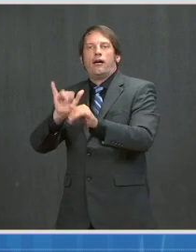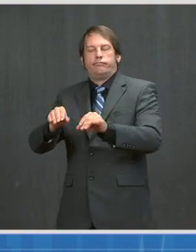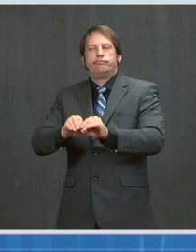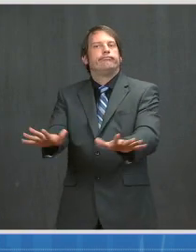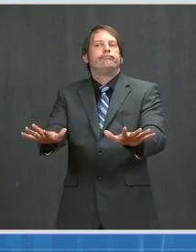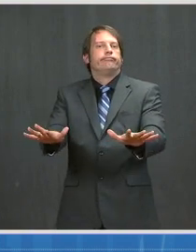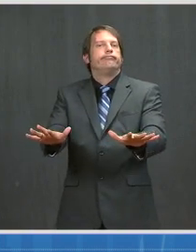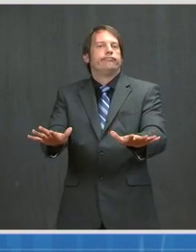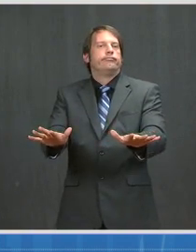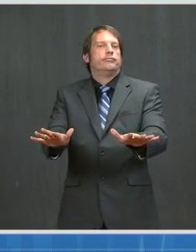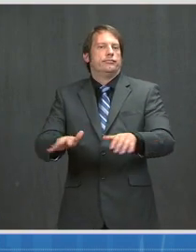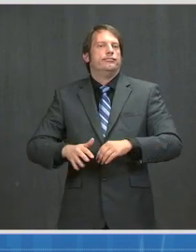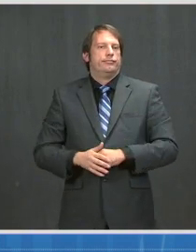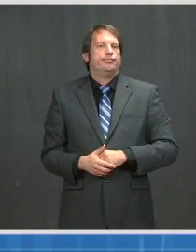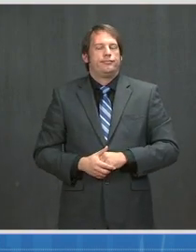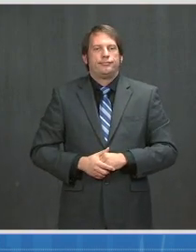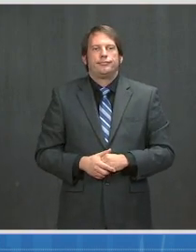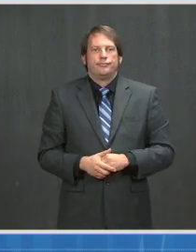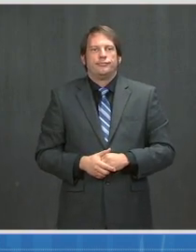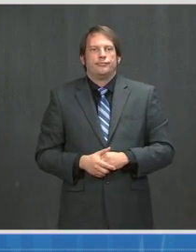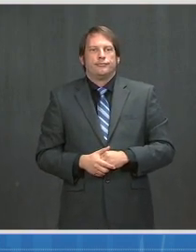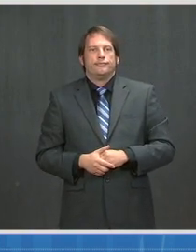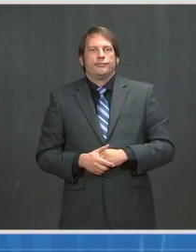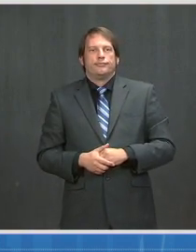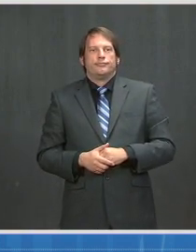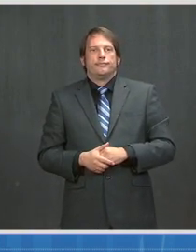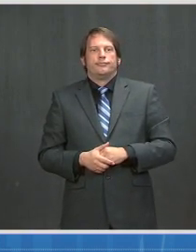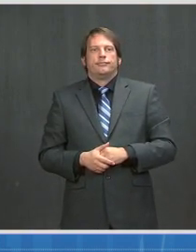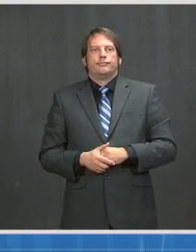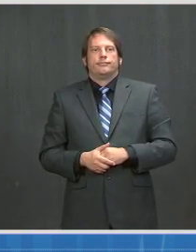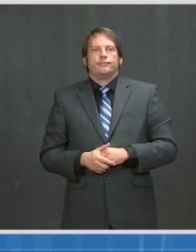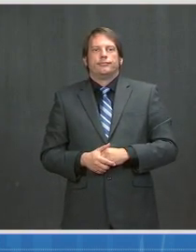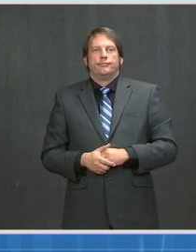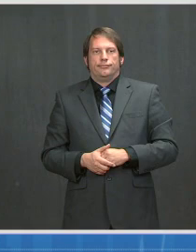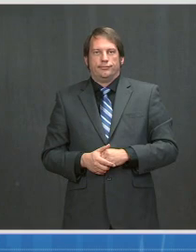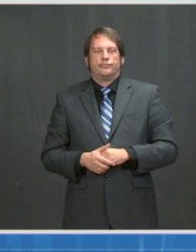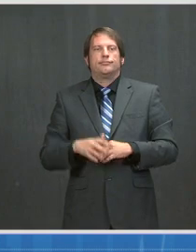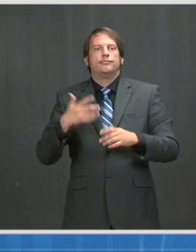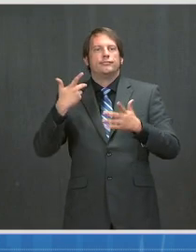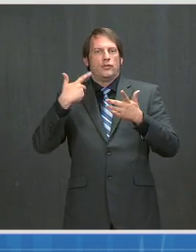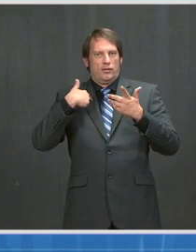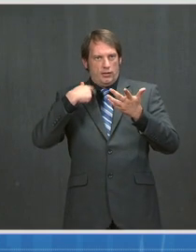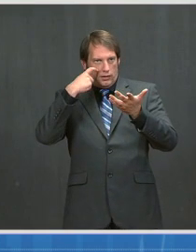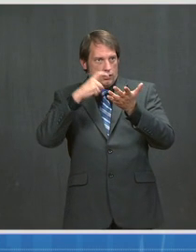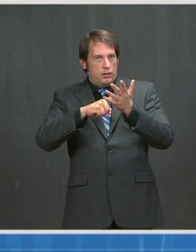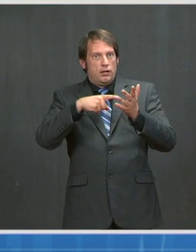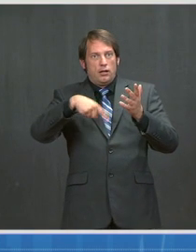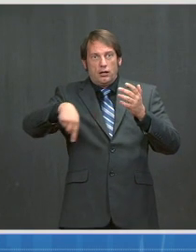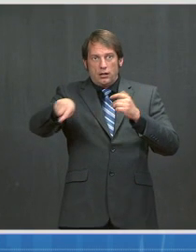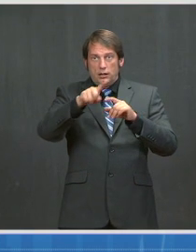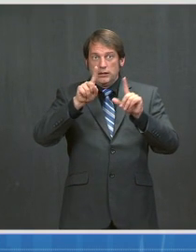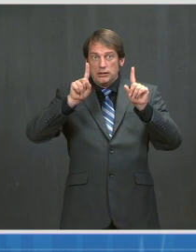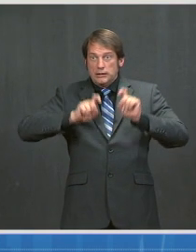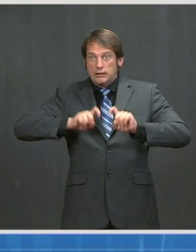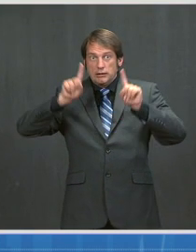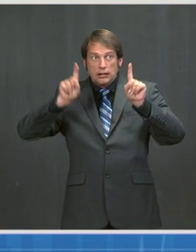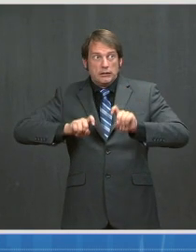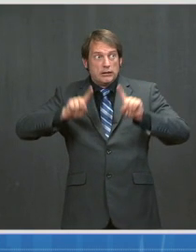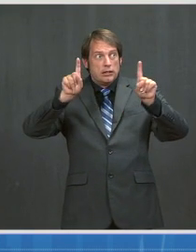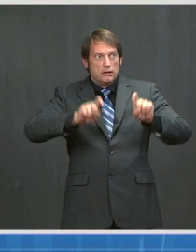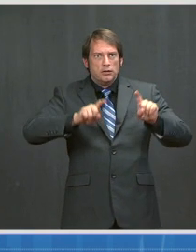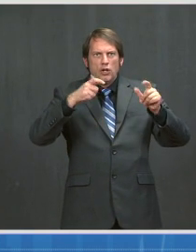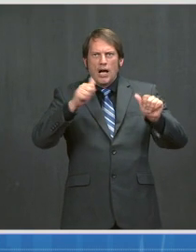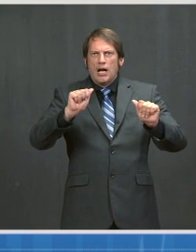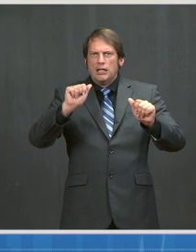testing strategies that could help prevent clusters. Dr. Walensky, maybe a follow-up to you